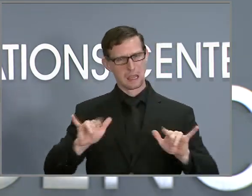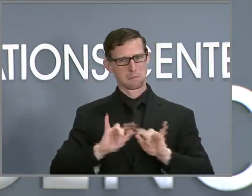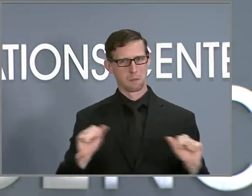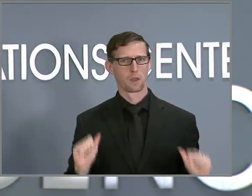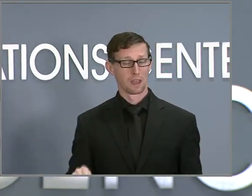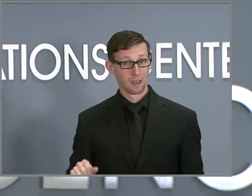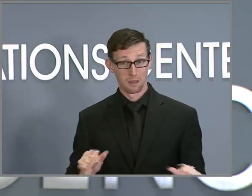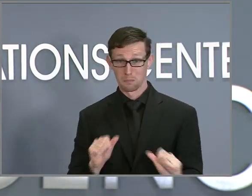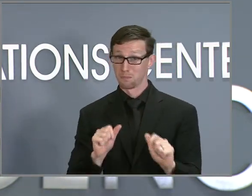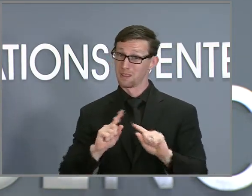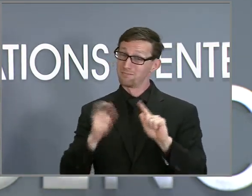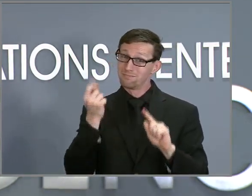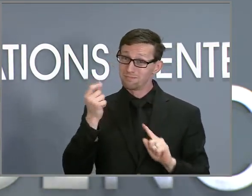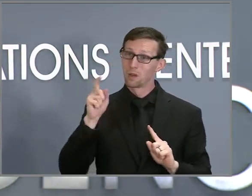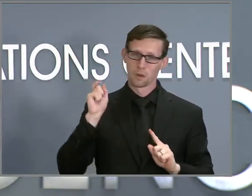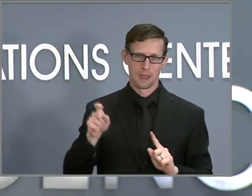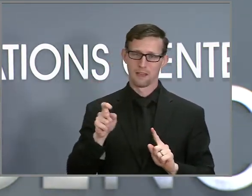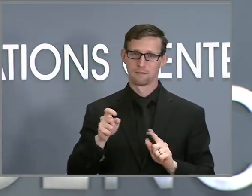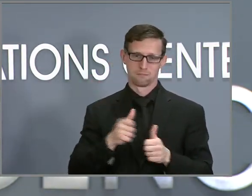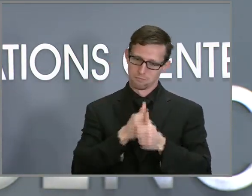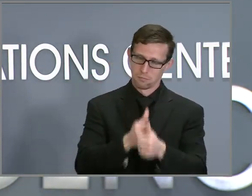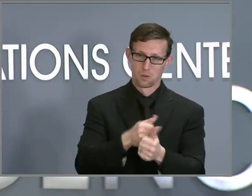works, and I know we will.